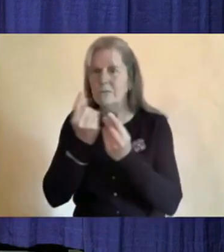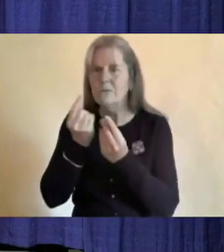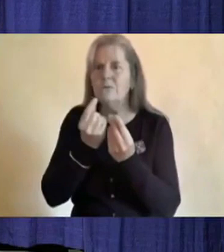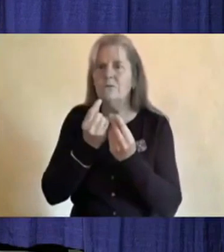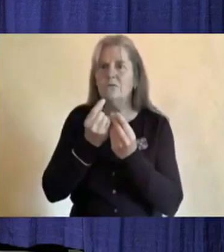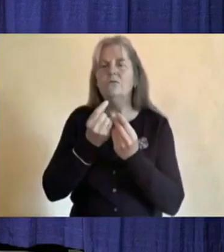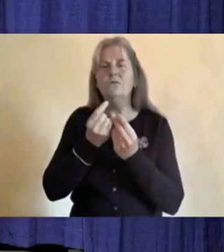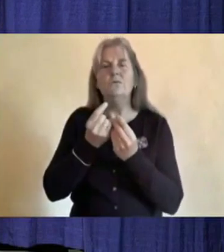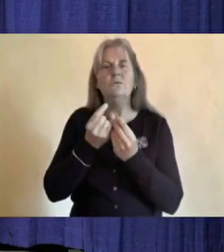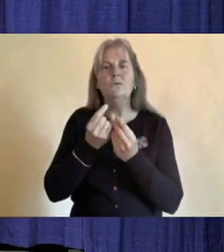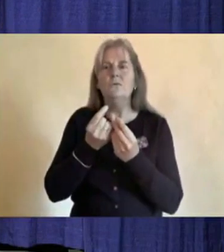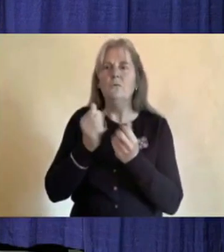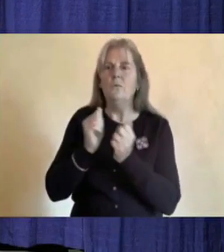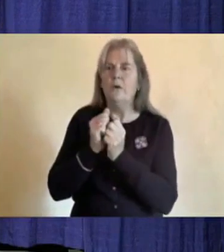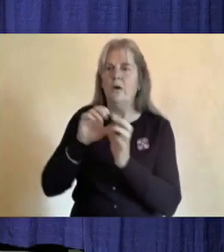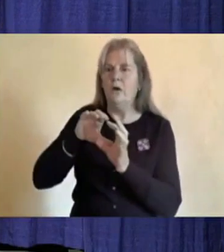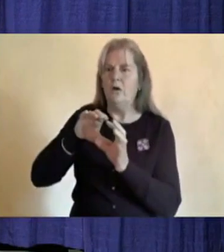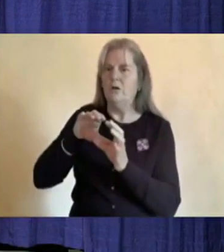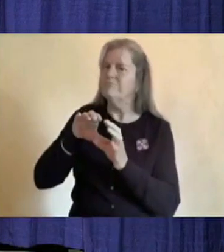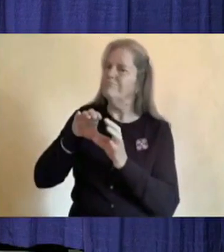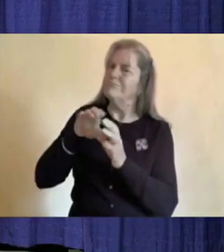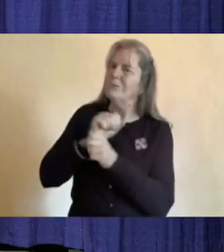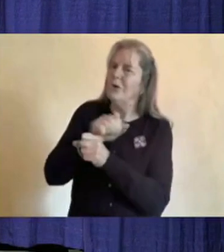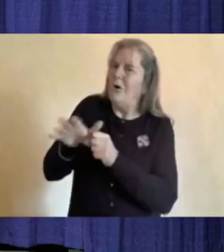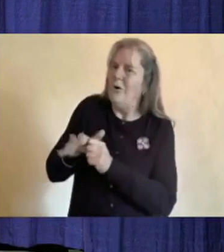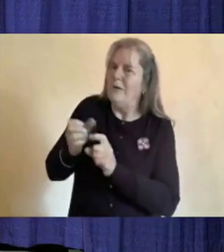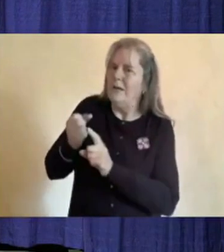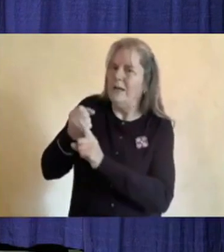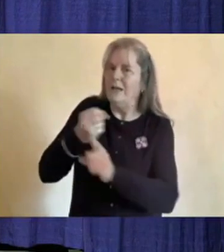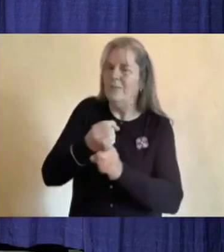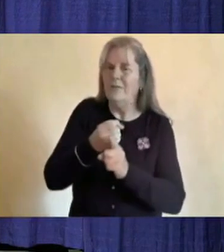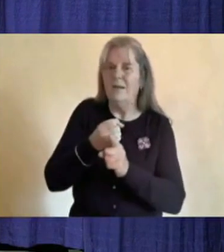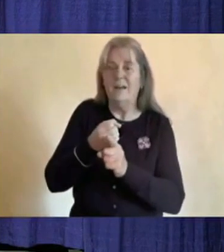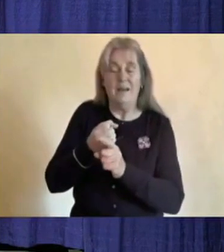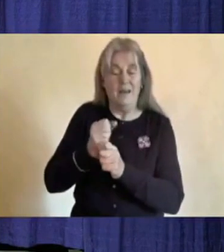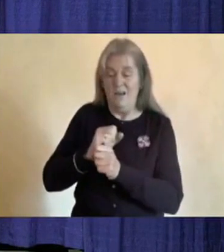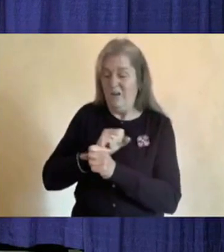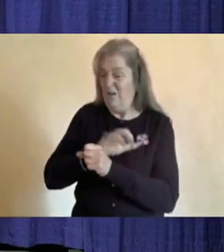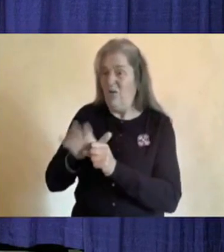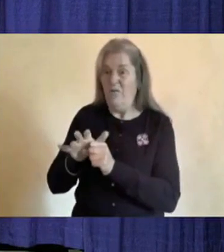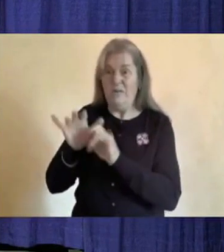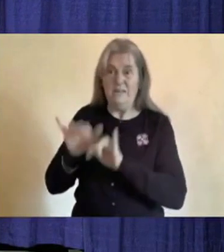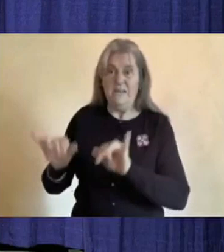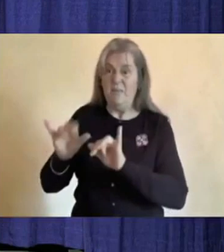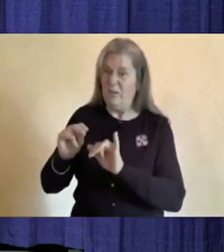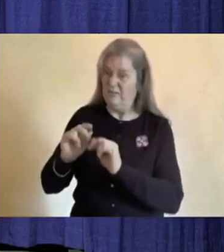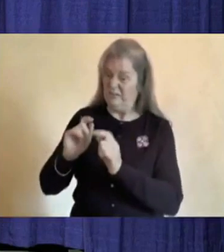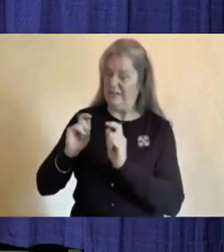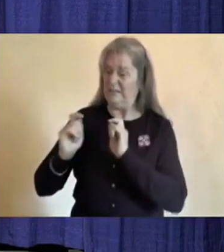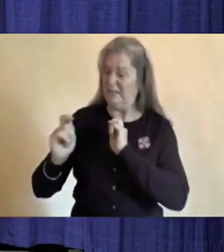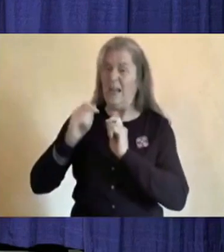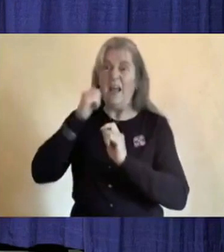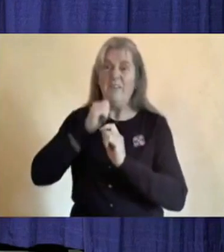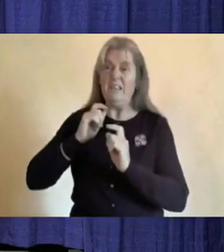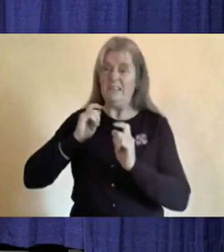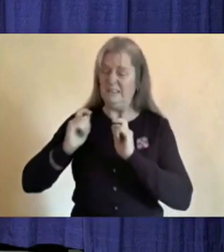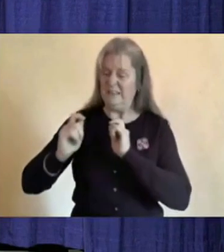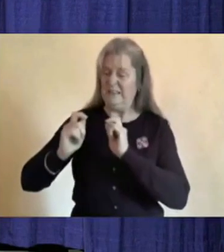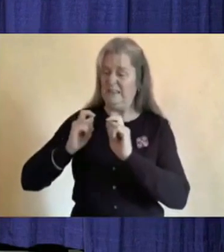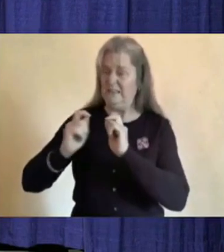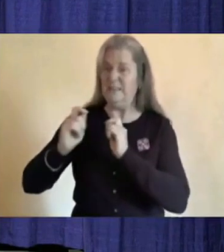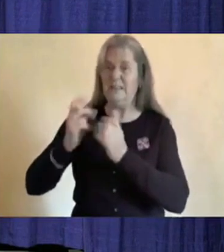because it continues to be a dynamic situation that changes day-to-day and week-to-week.